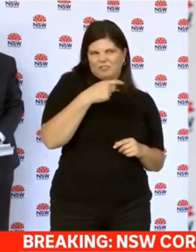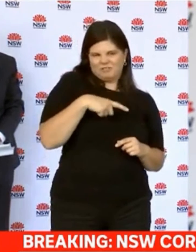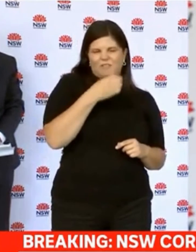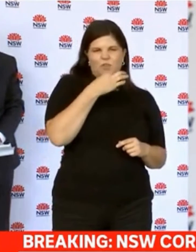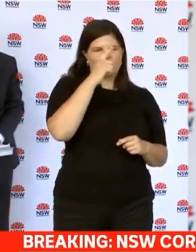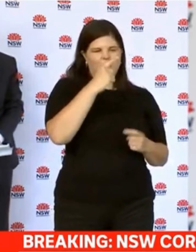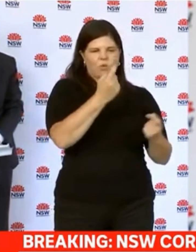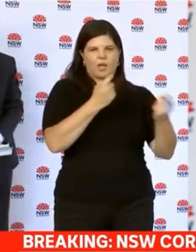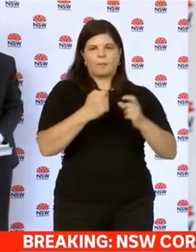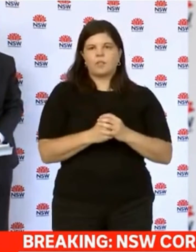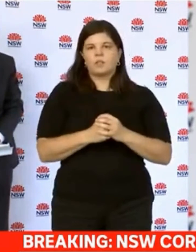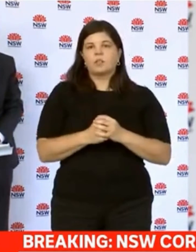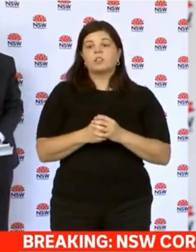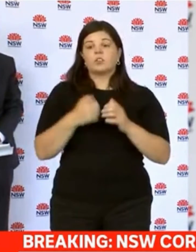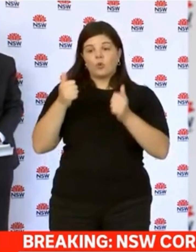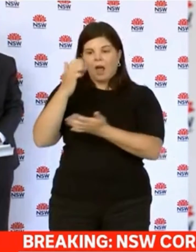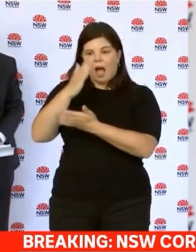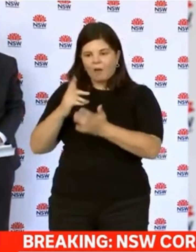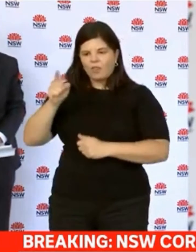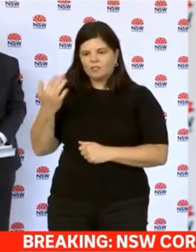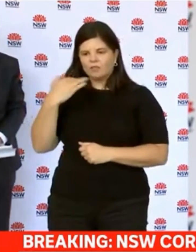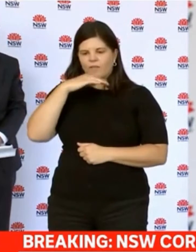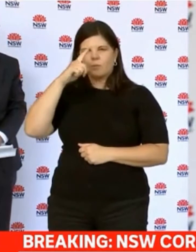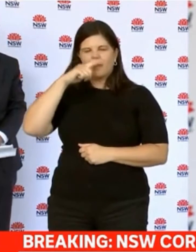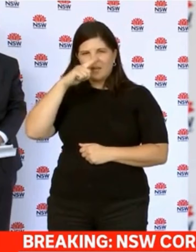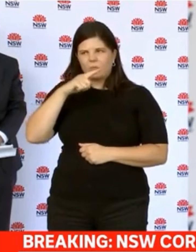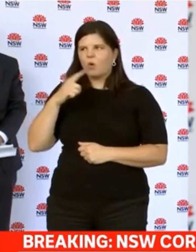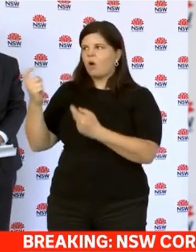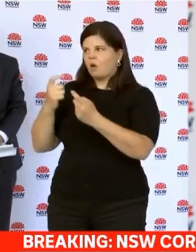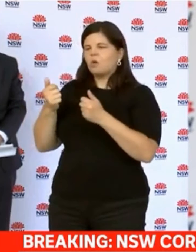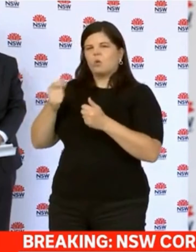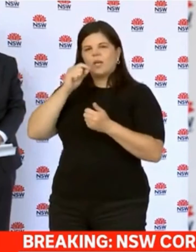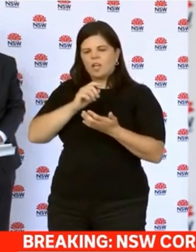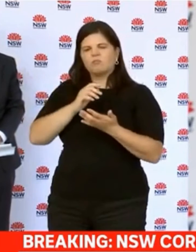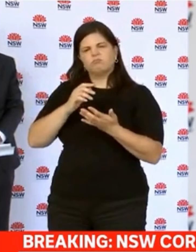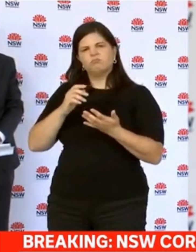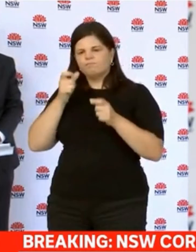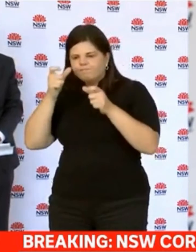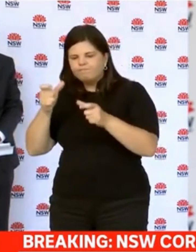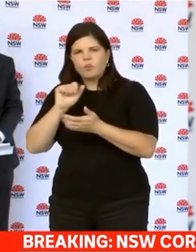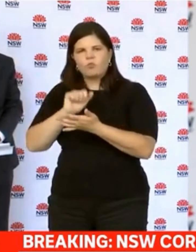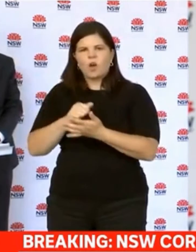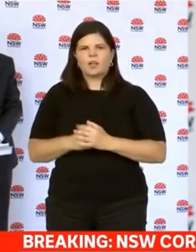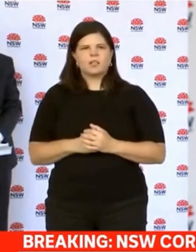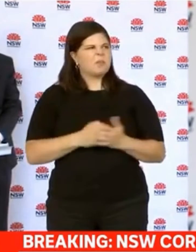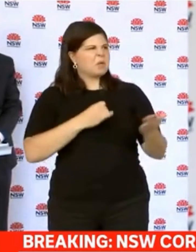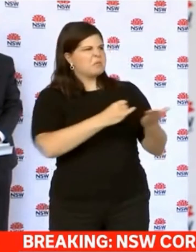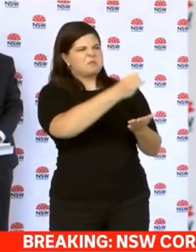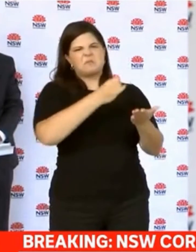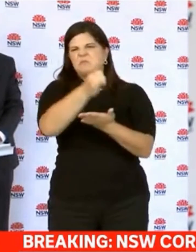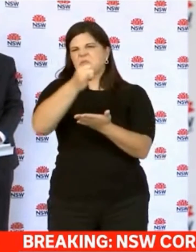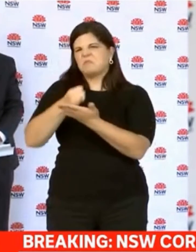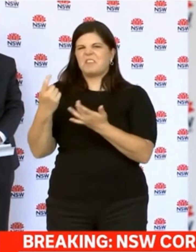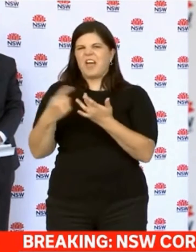how we move forward to make sure every state does their fair share. But I don't think we should discriminate between states because